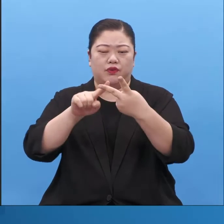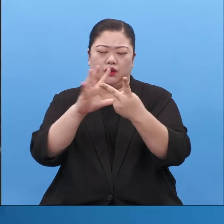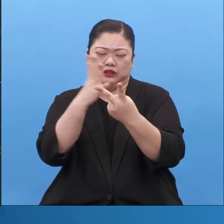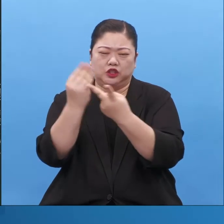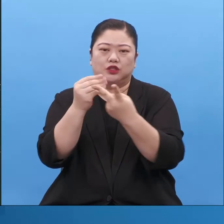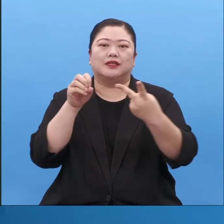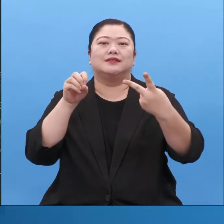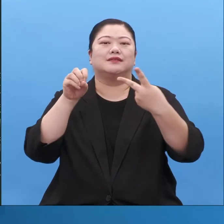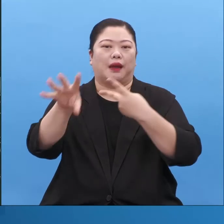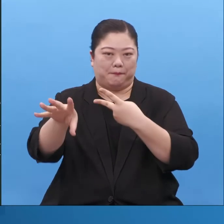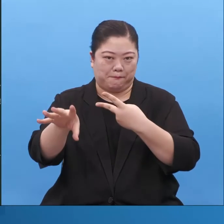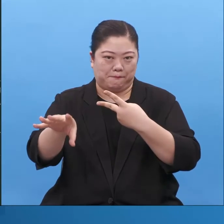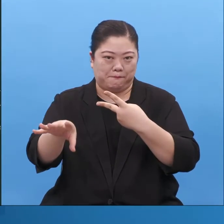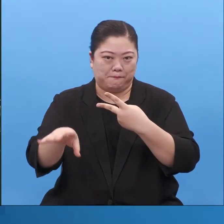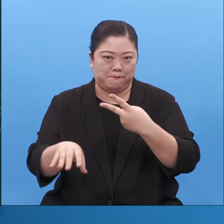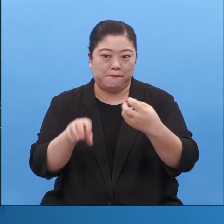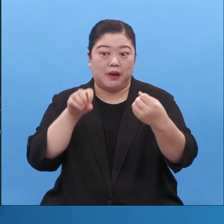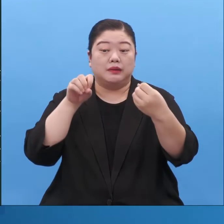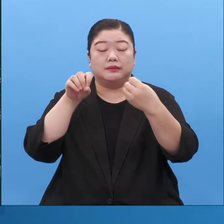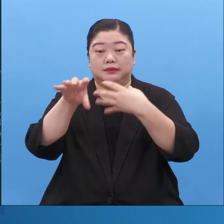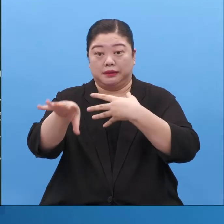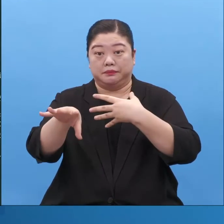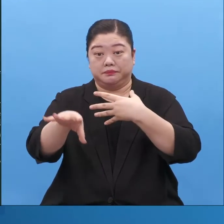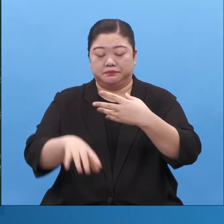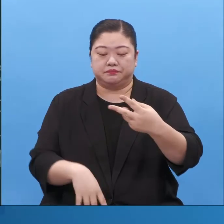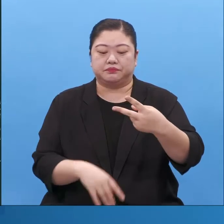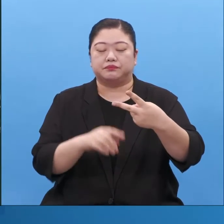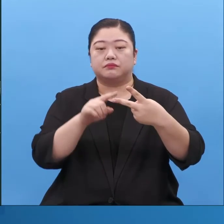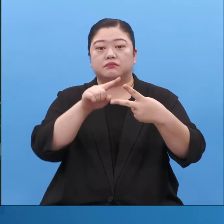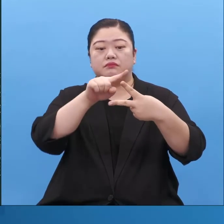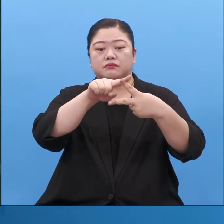that we see the absolute answer within God's absolute sovereignty.